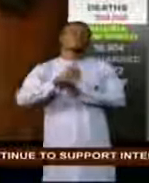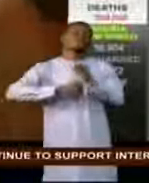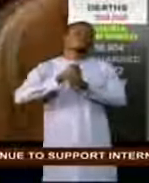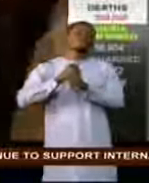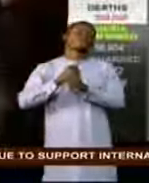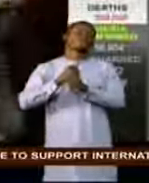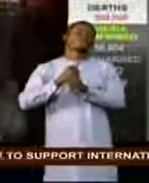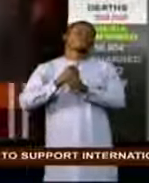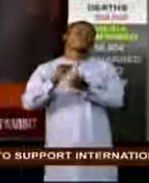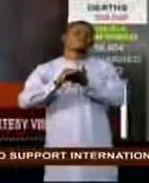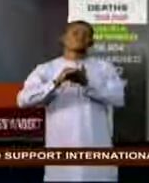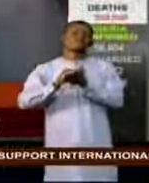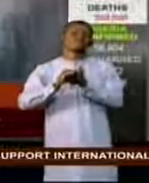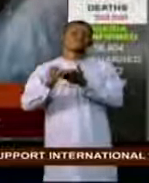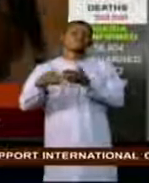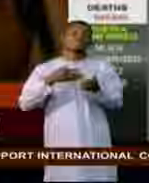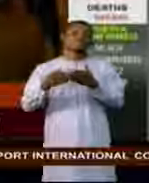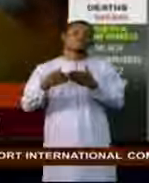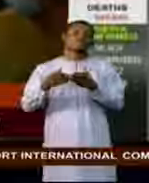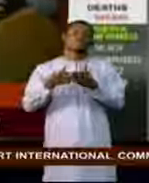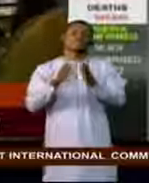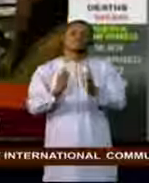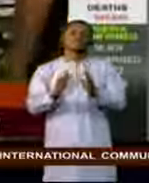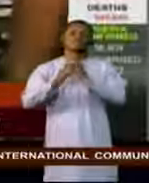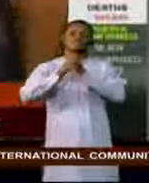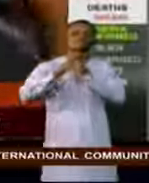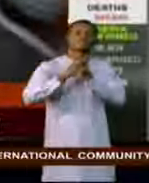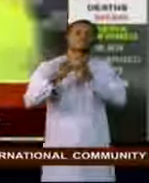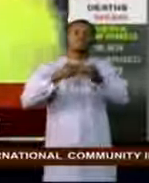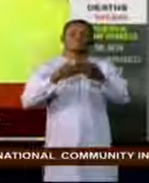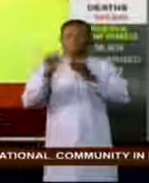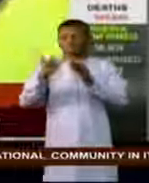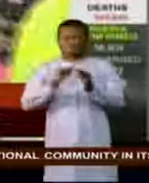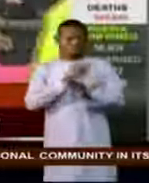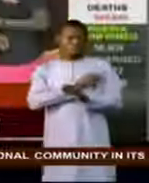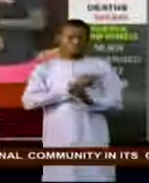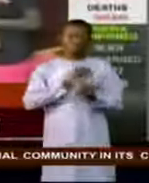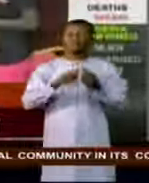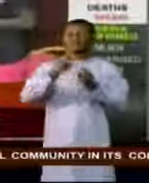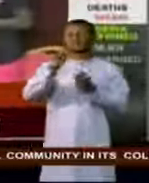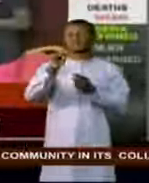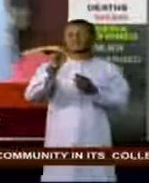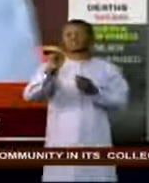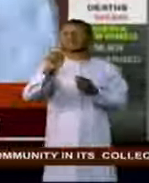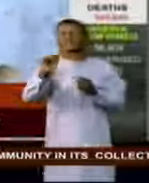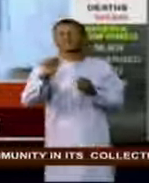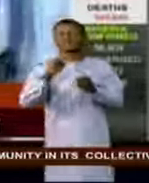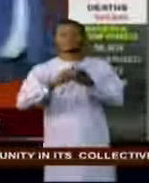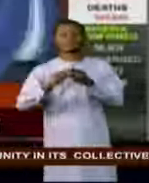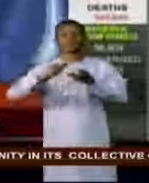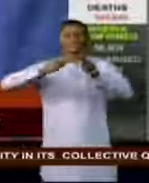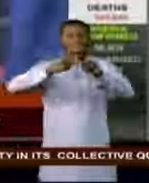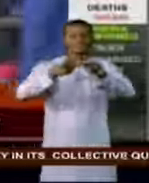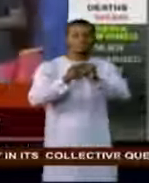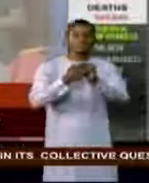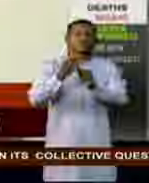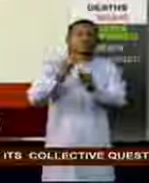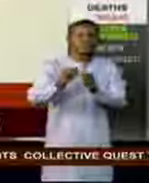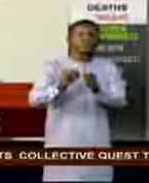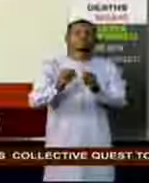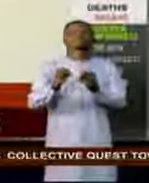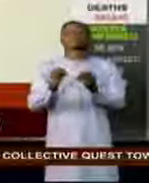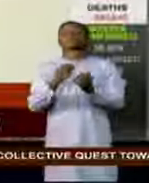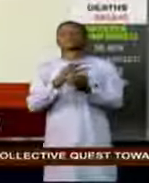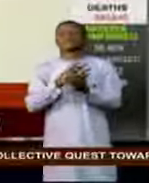This and other issues led to the advocacy visit by the Ministry to the NTA to deepen partnership between the Ministry